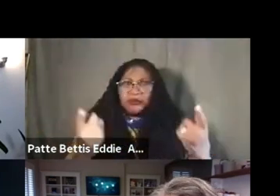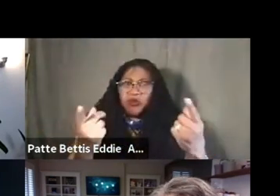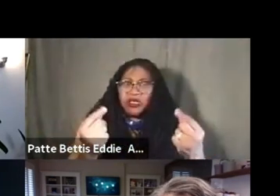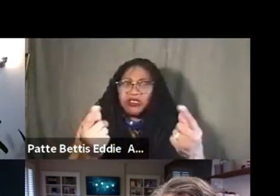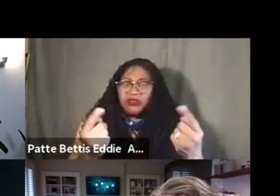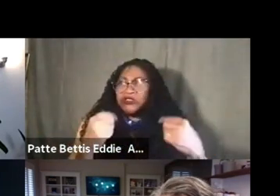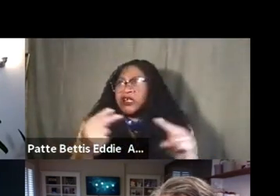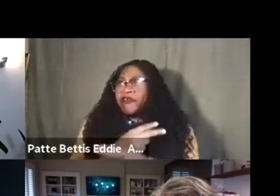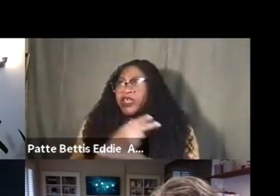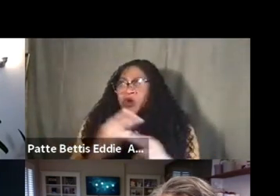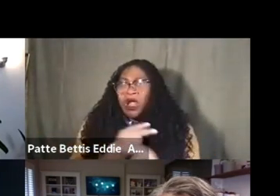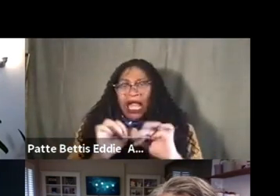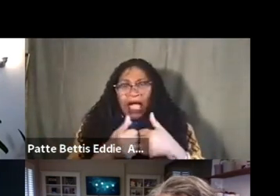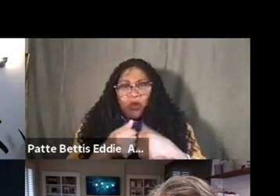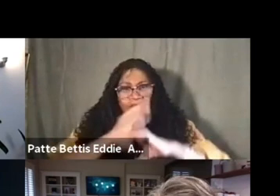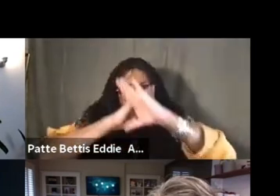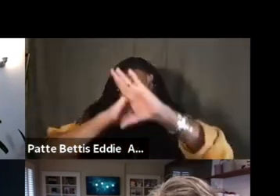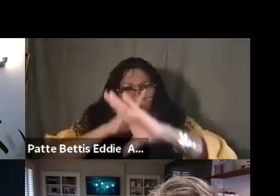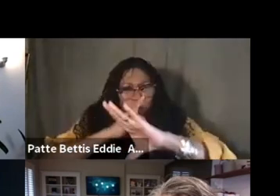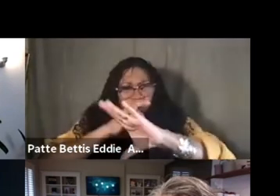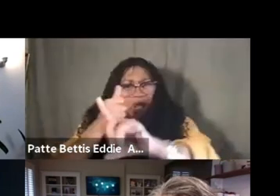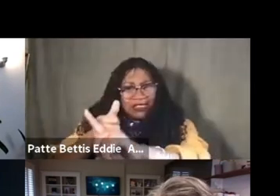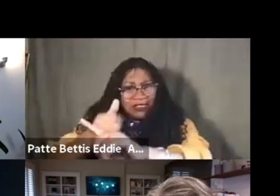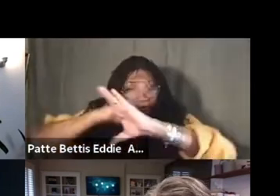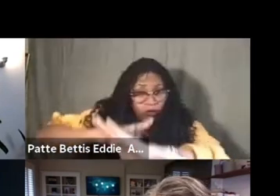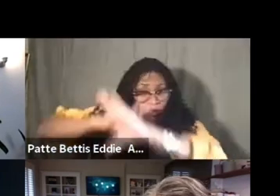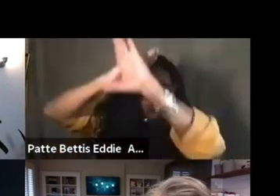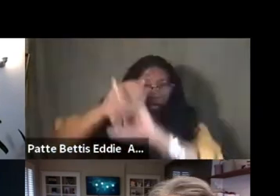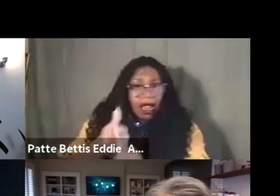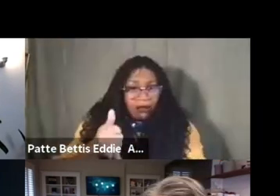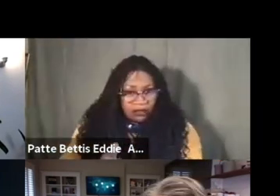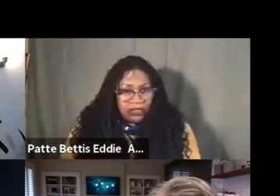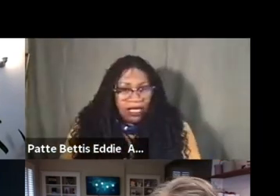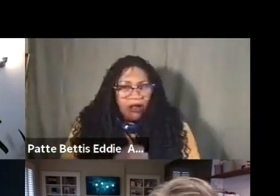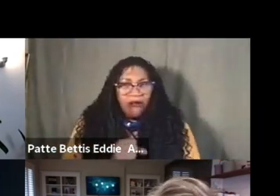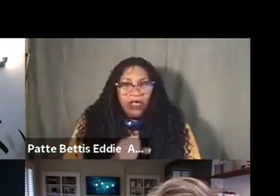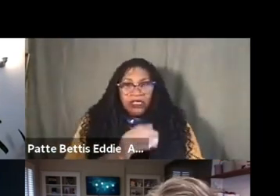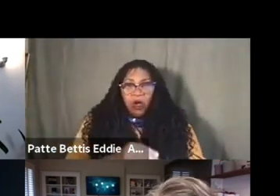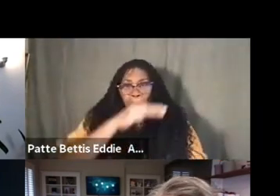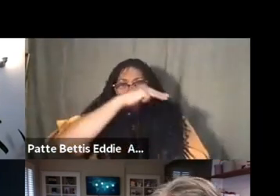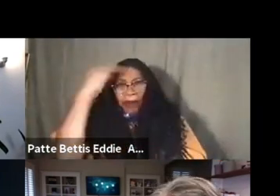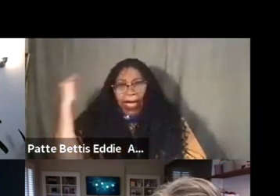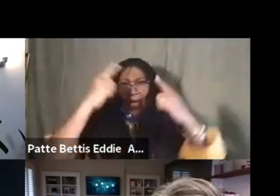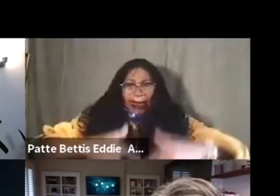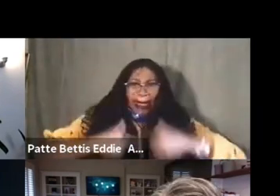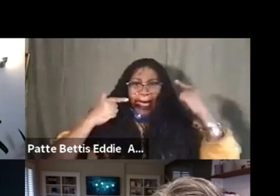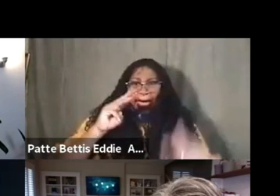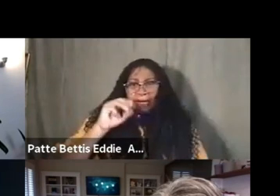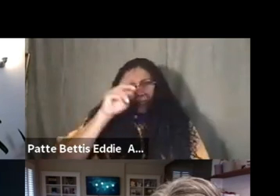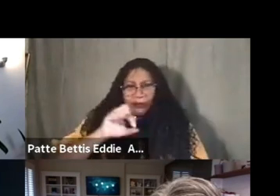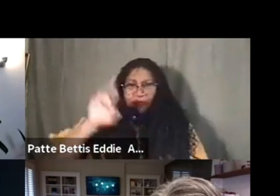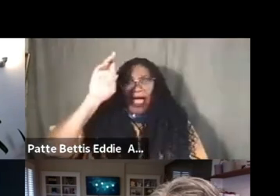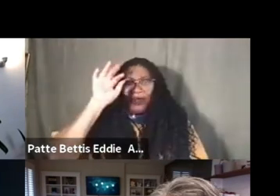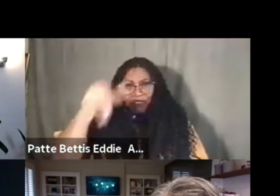figure out how do we protect ourselves? How do we defend ourselves? And so grabbing a Black Lives Matter sign like they do in Portland and